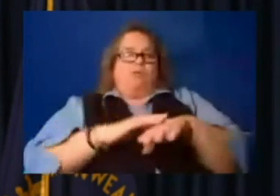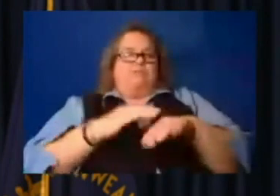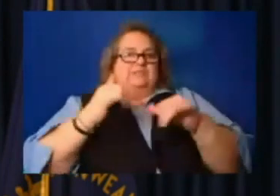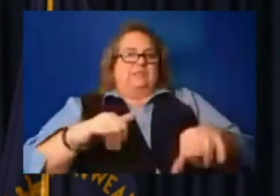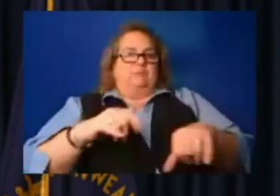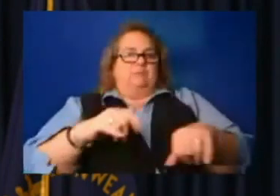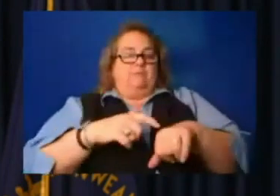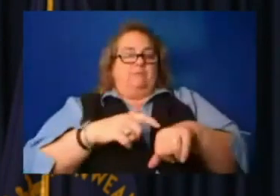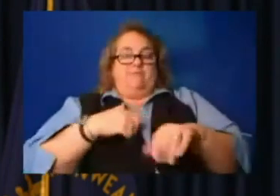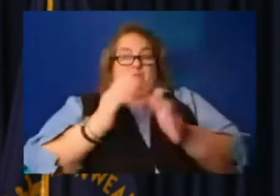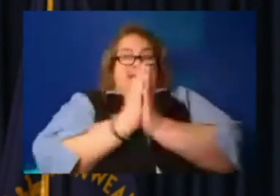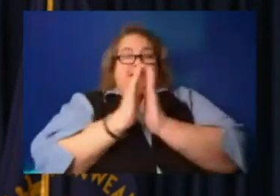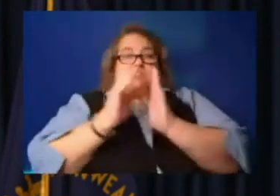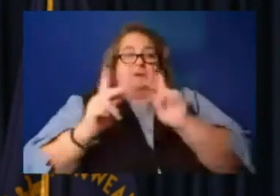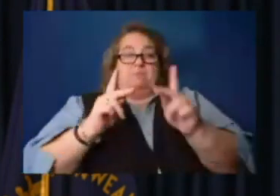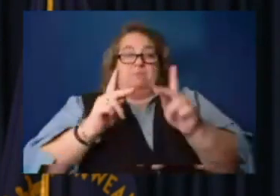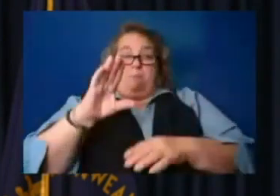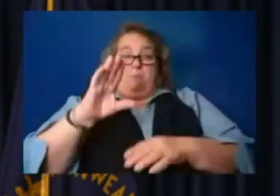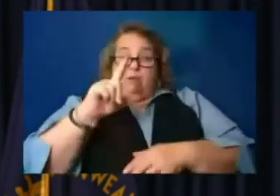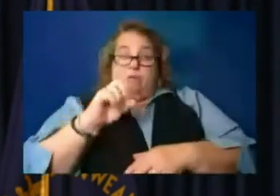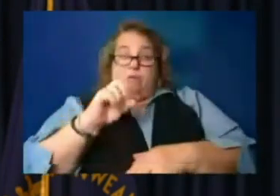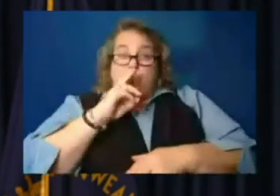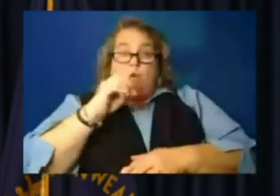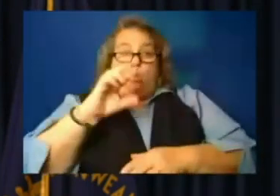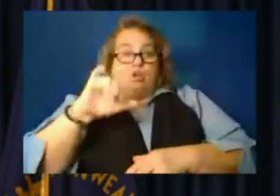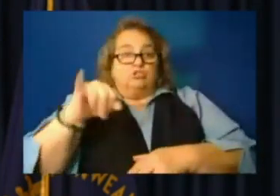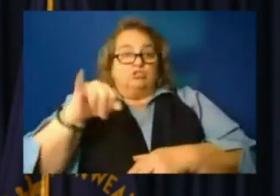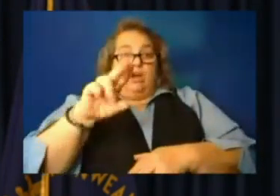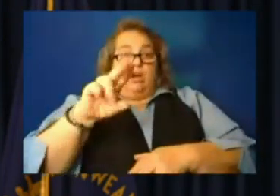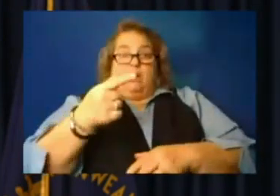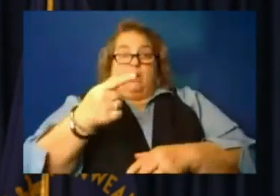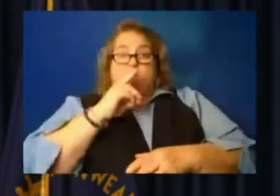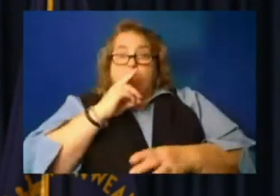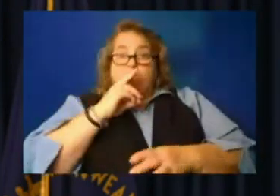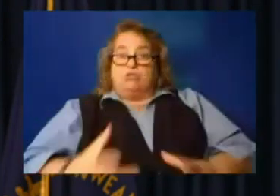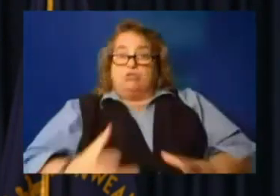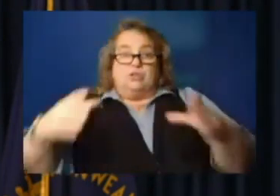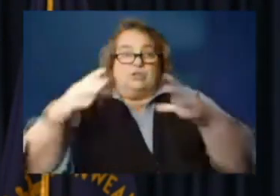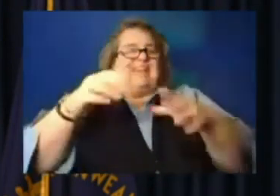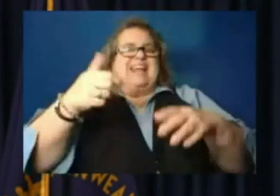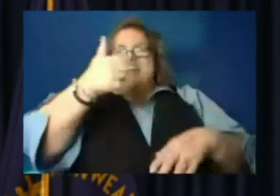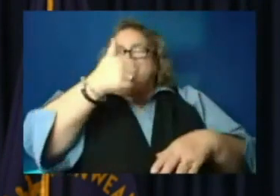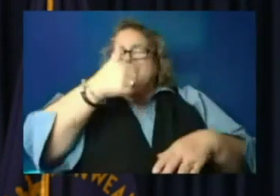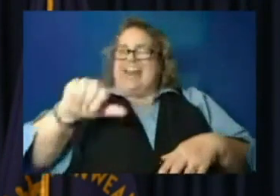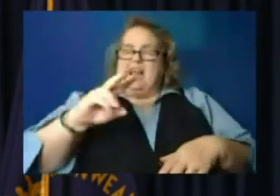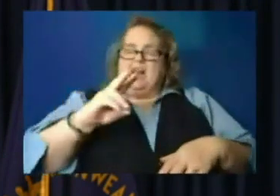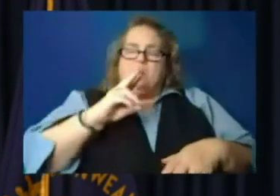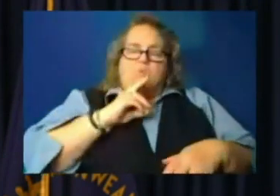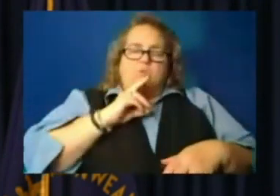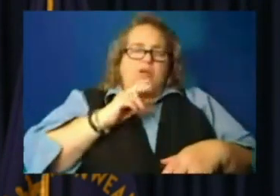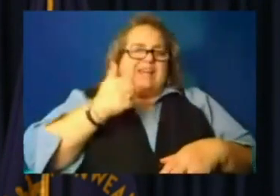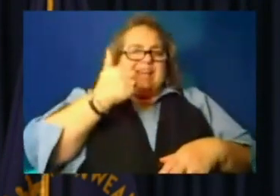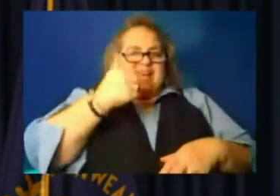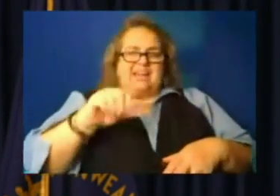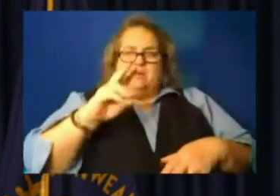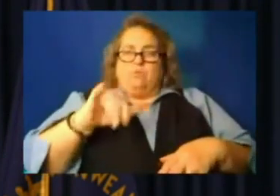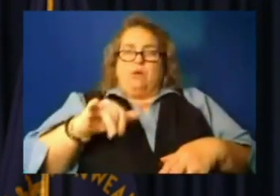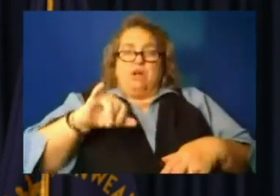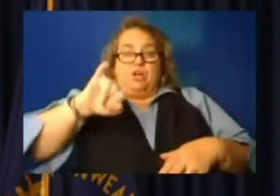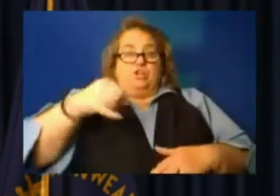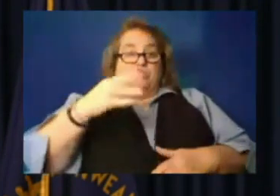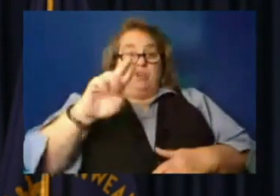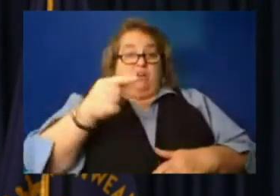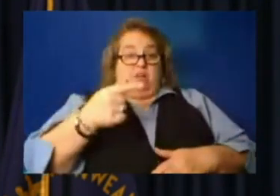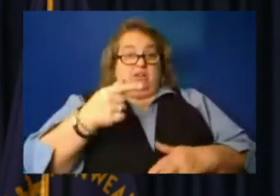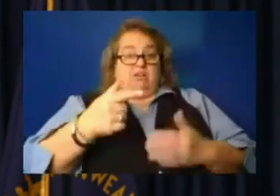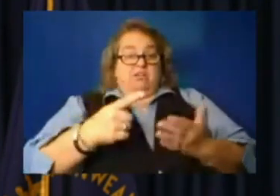it just bottled water or jugs of water? They'll take any water in any way. Uh, for some, the jugs are helpful because, uh,